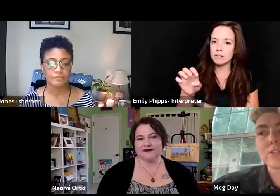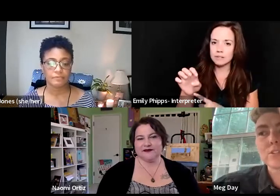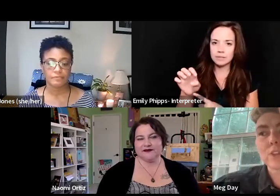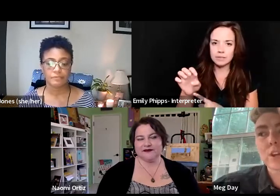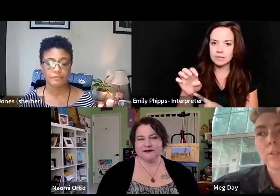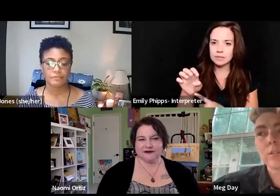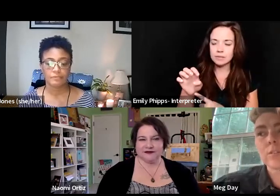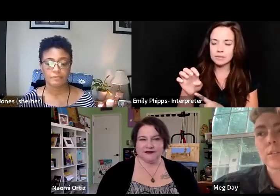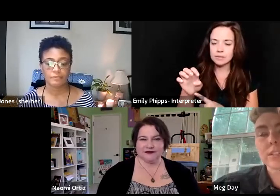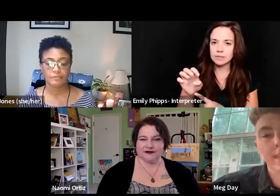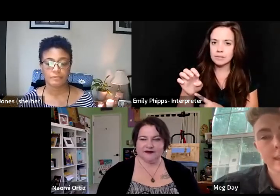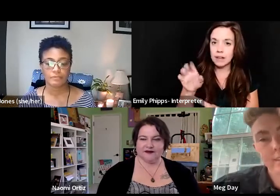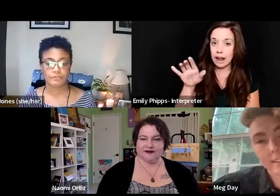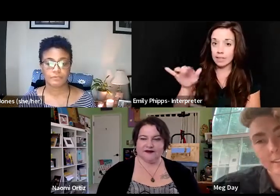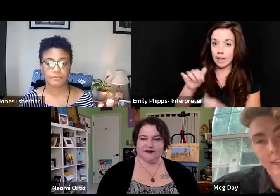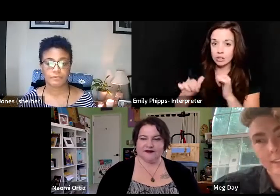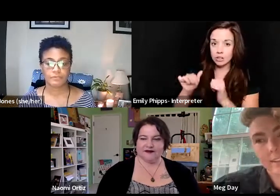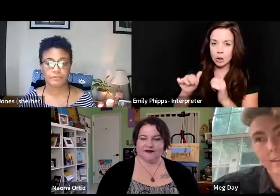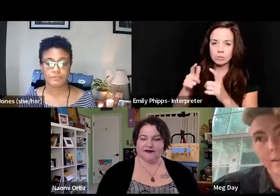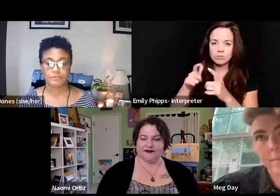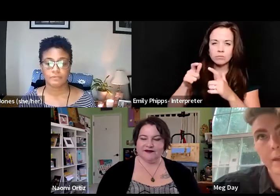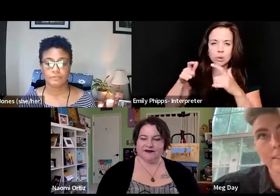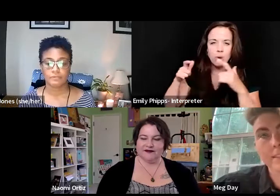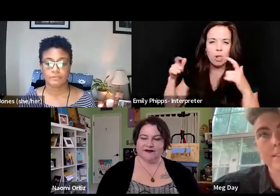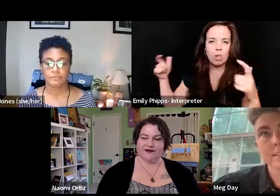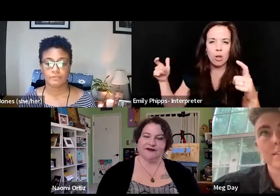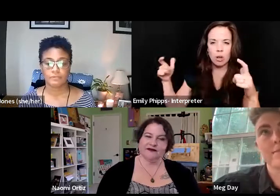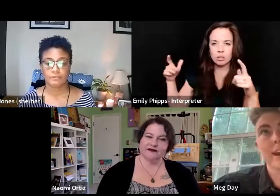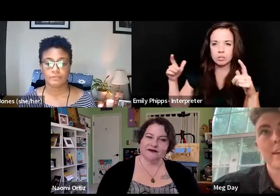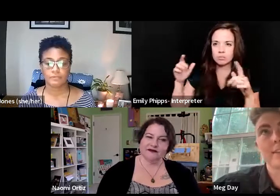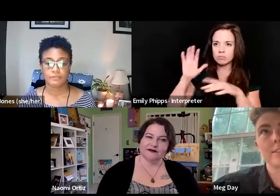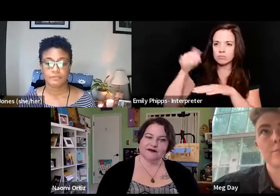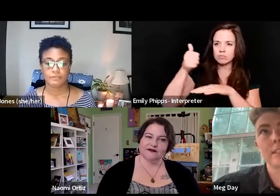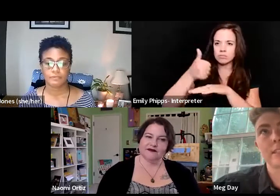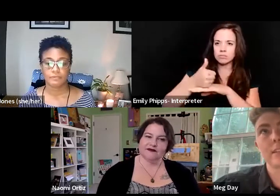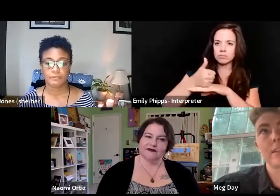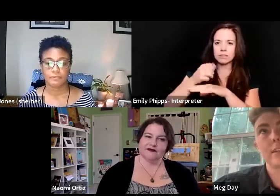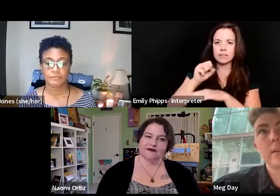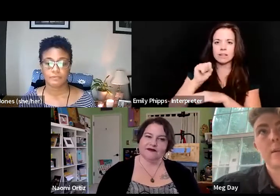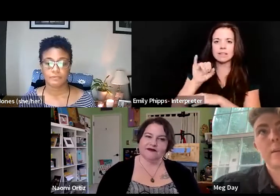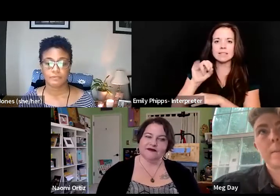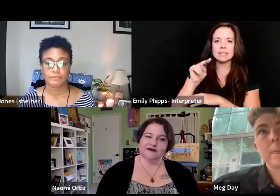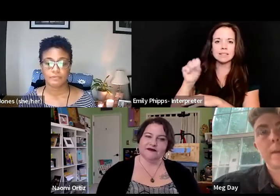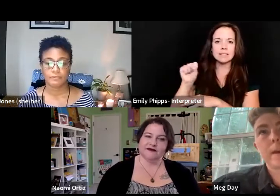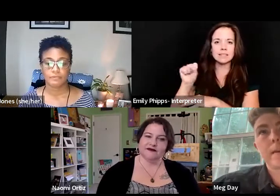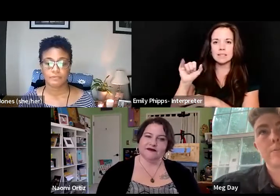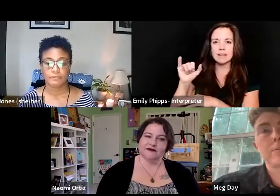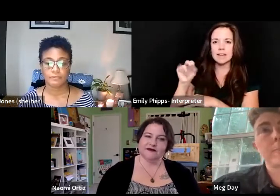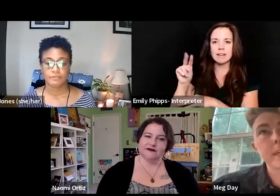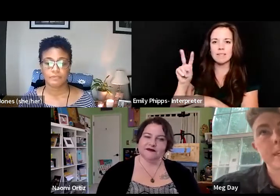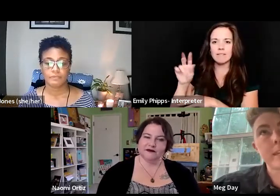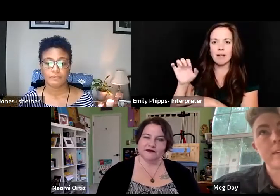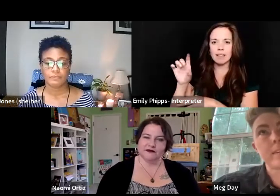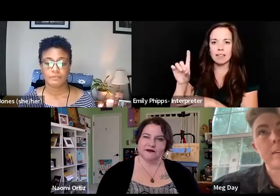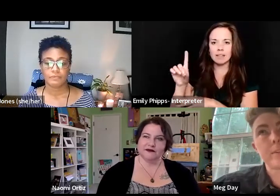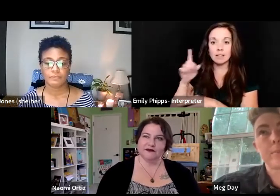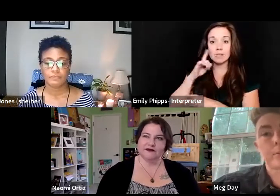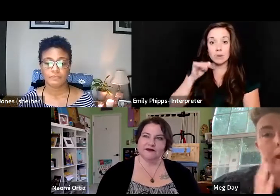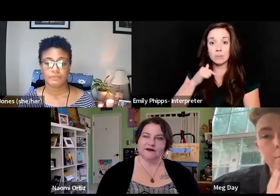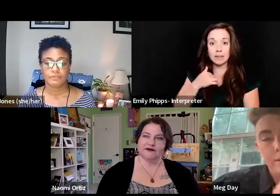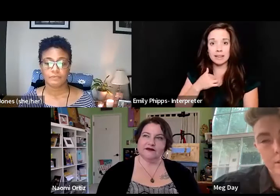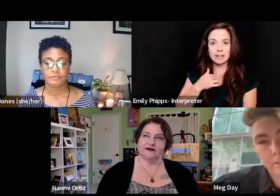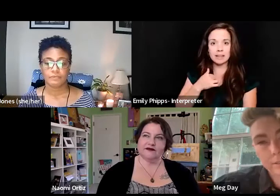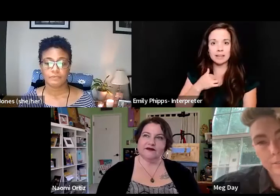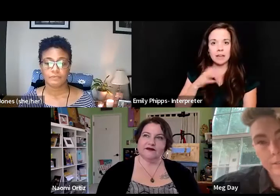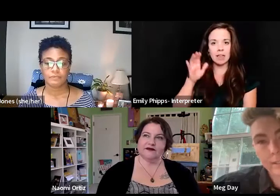that's like so large scale like that. Um, I think since invalid is really, uh, for me, the